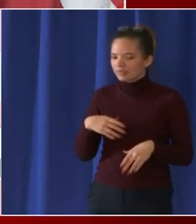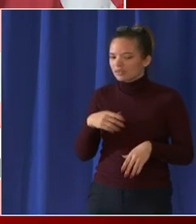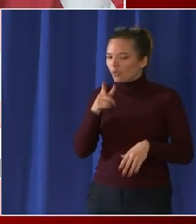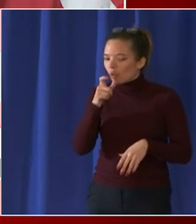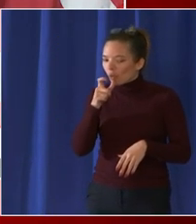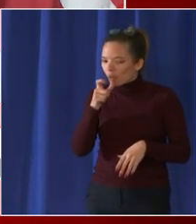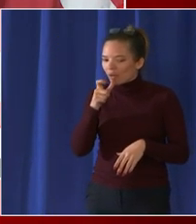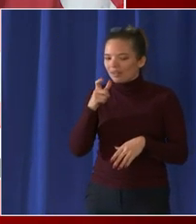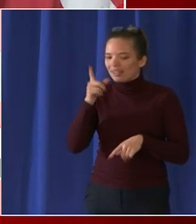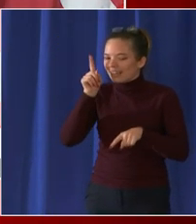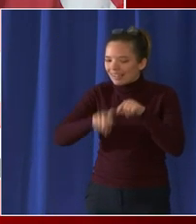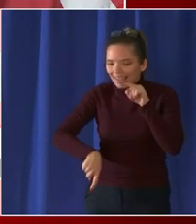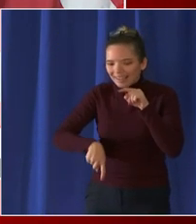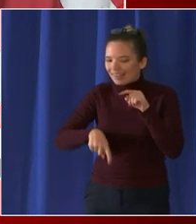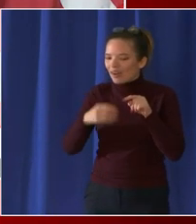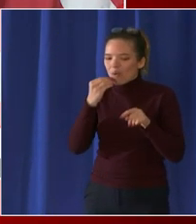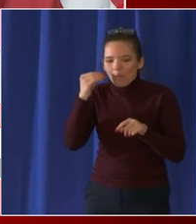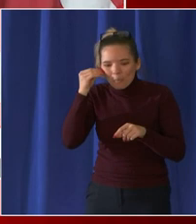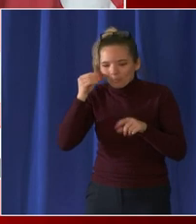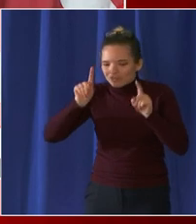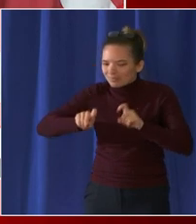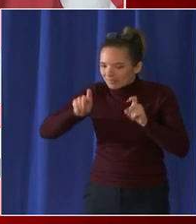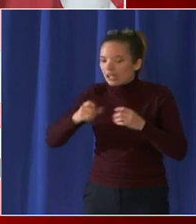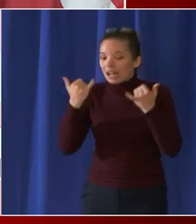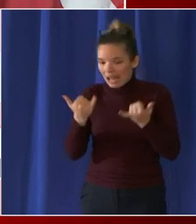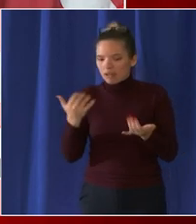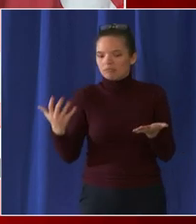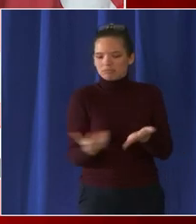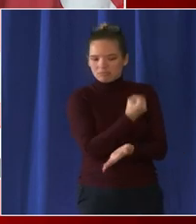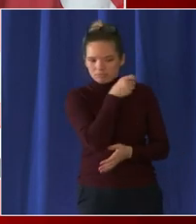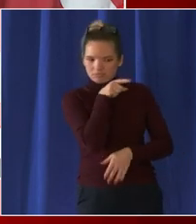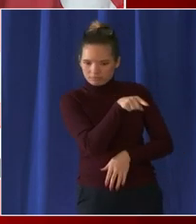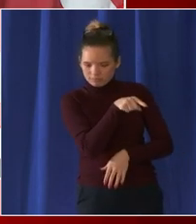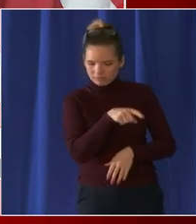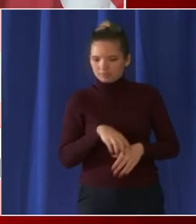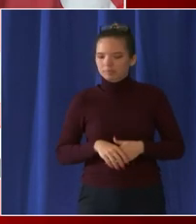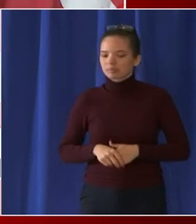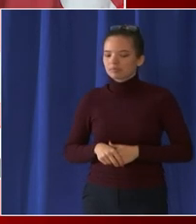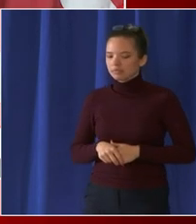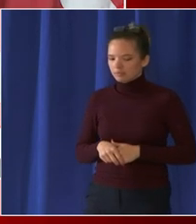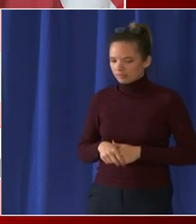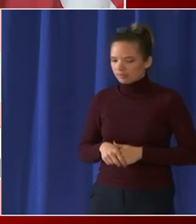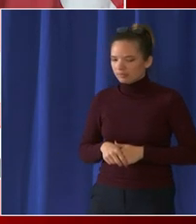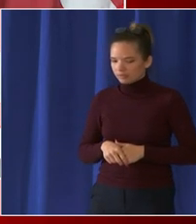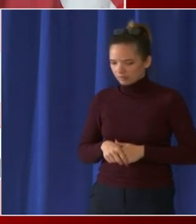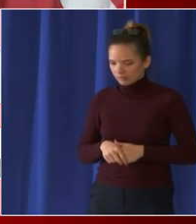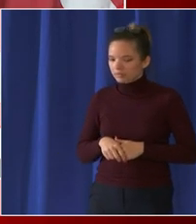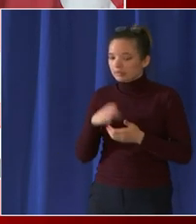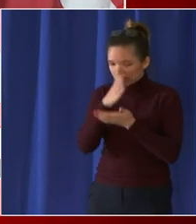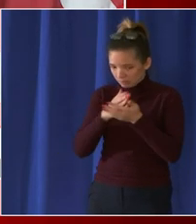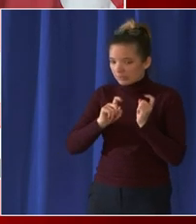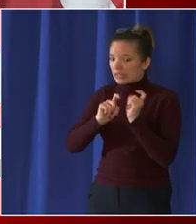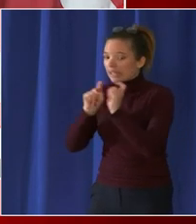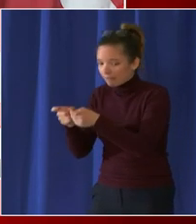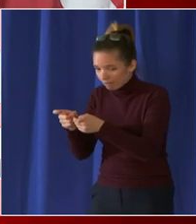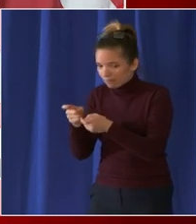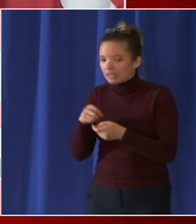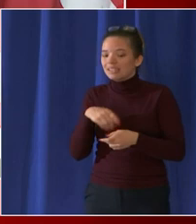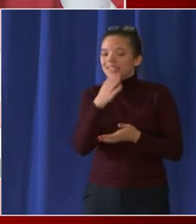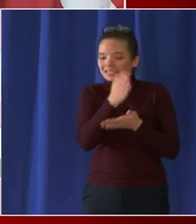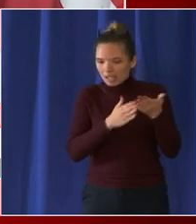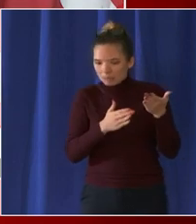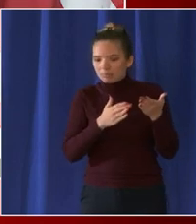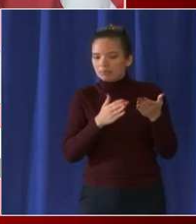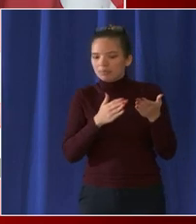some kids were probably given a test to to take at home and others probably came to school with their documentation